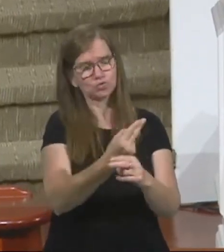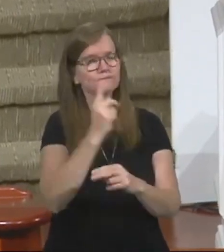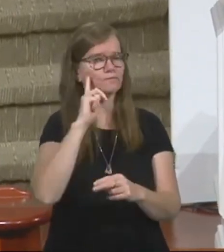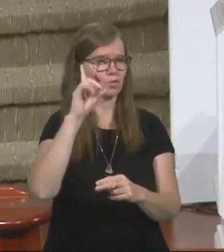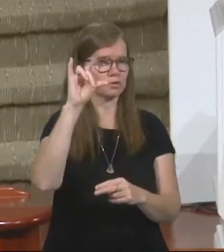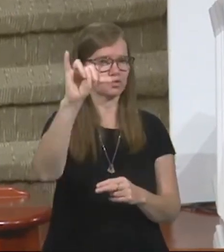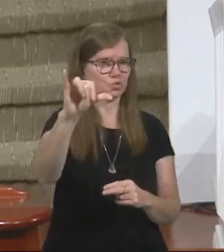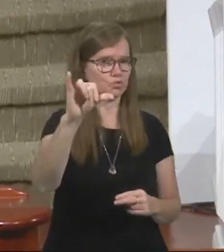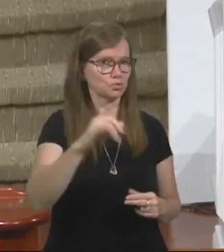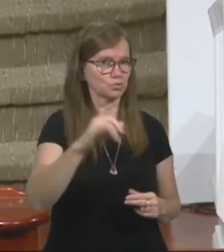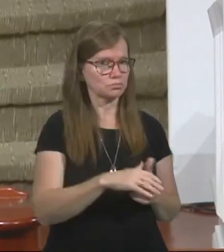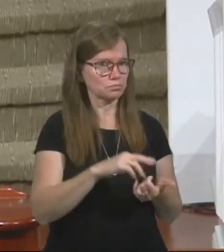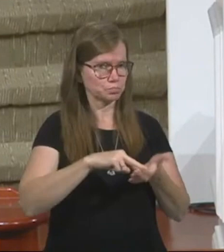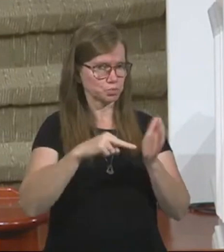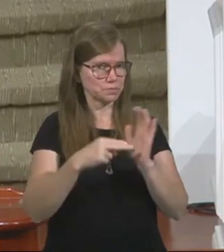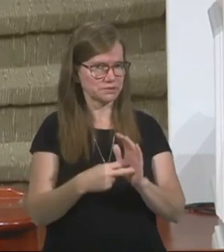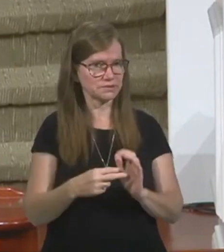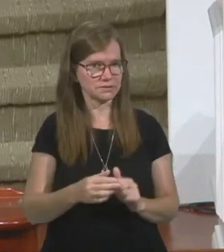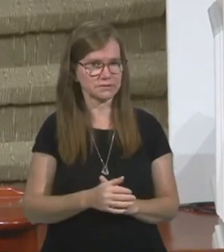eternal purposes.